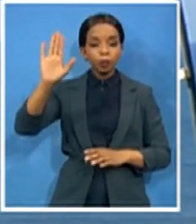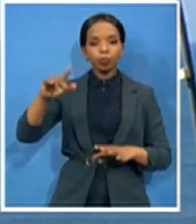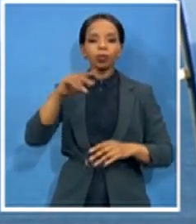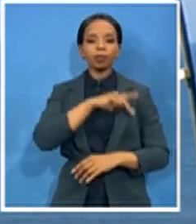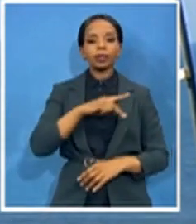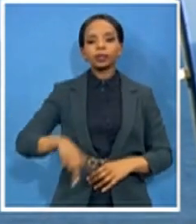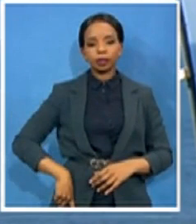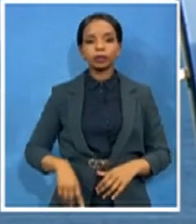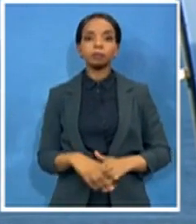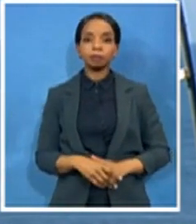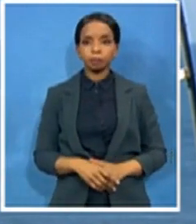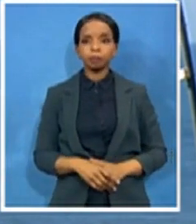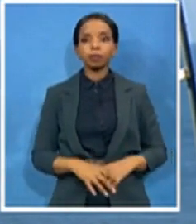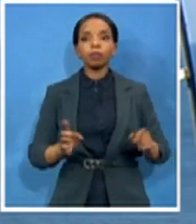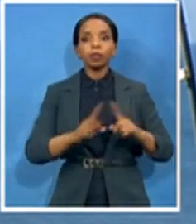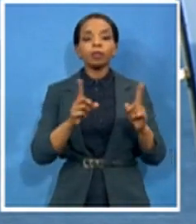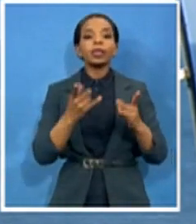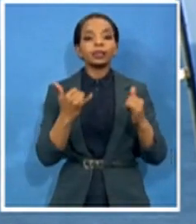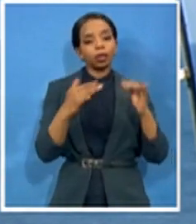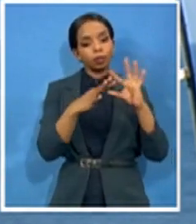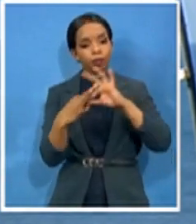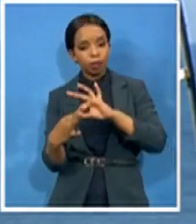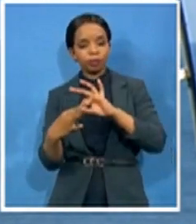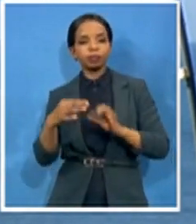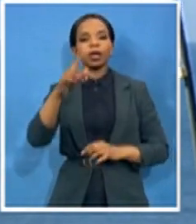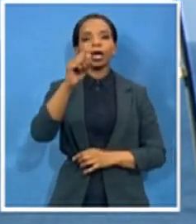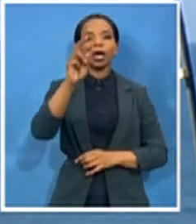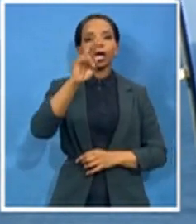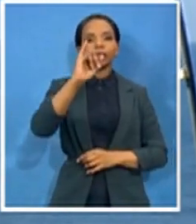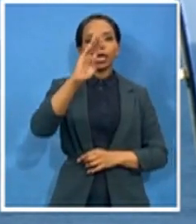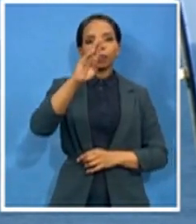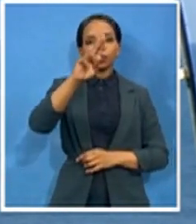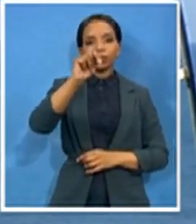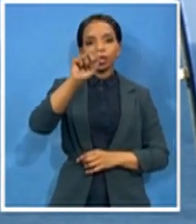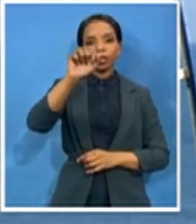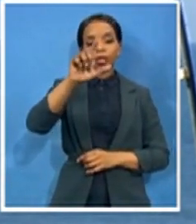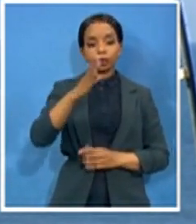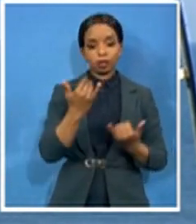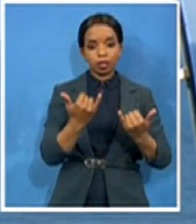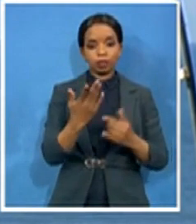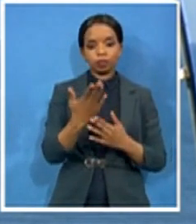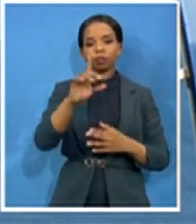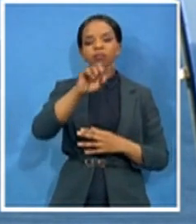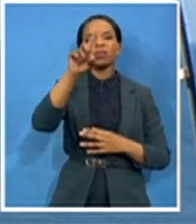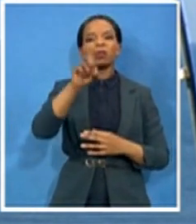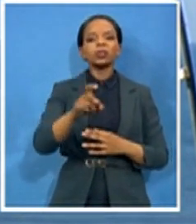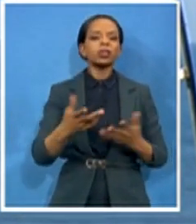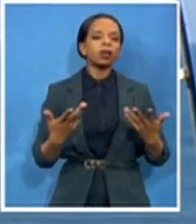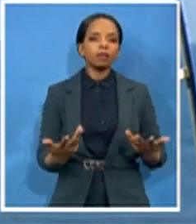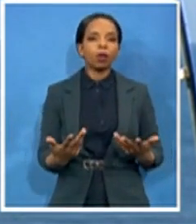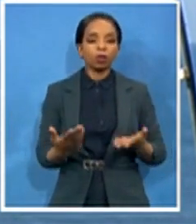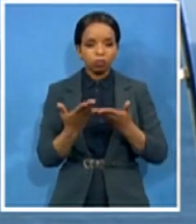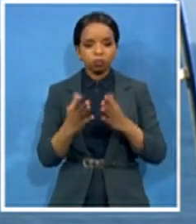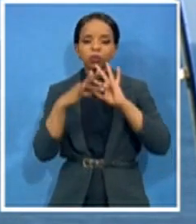the creation of the proclamation. Again, this is a court that we